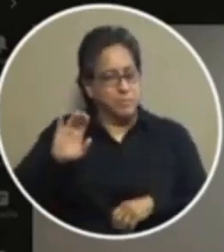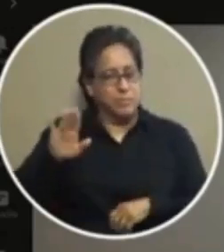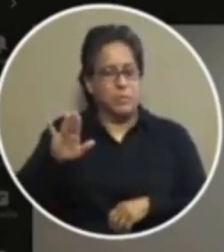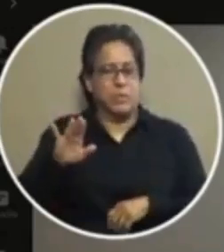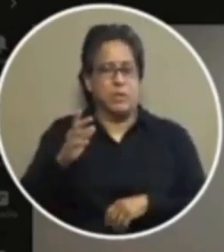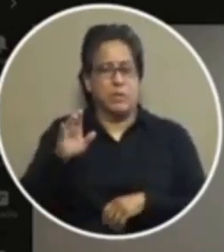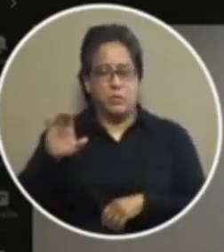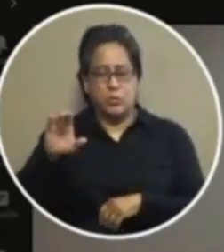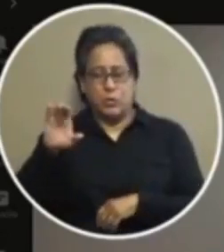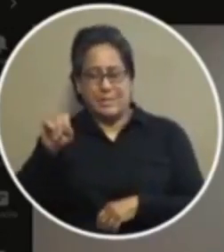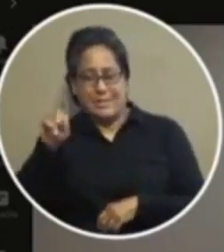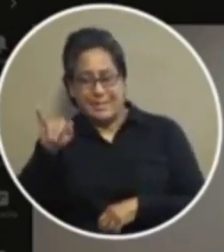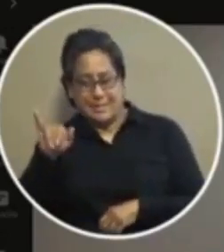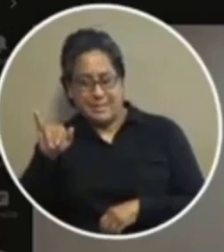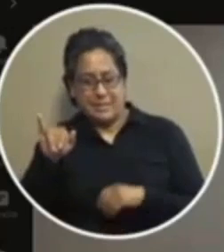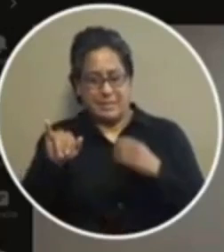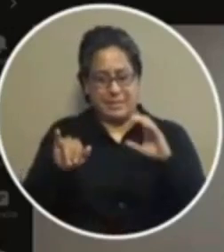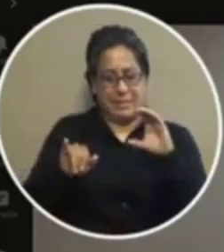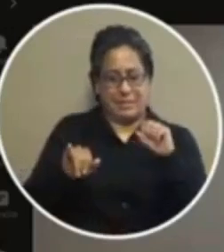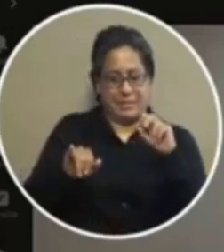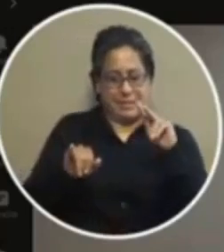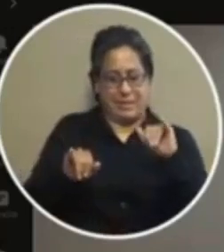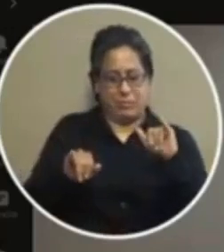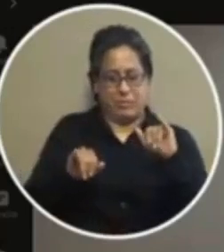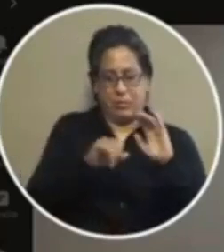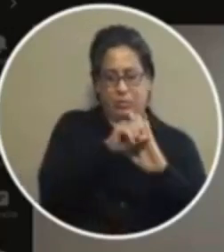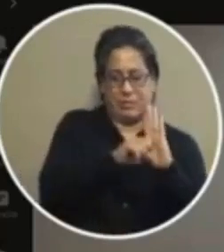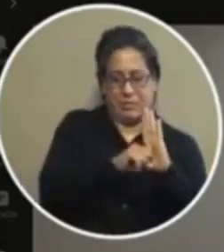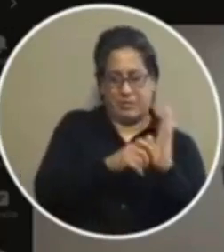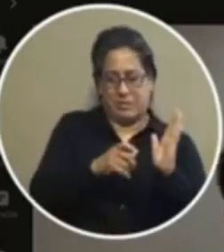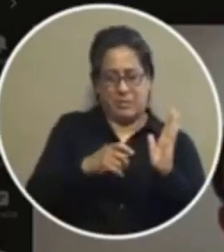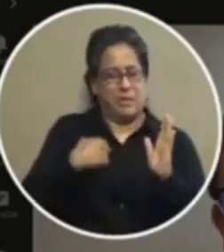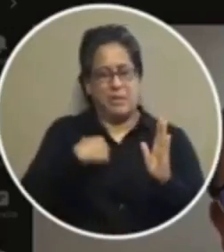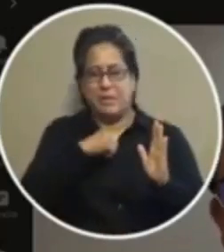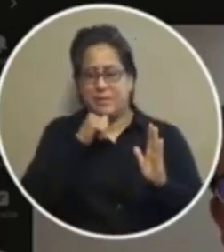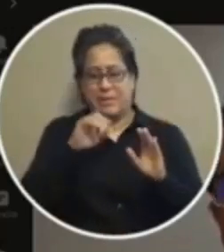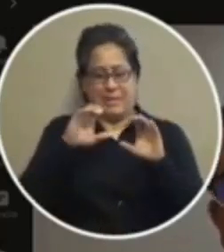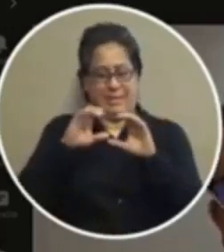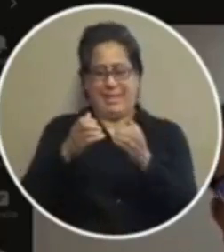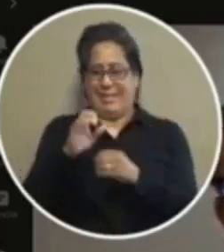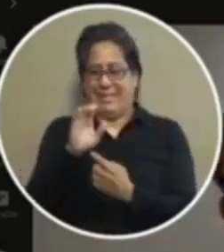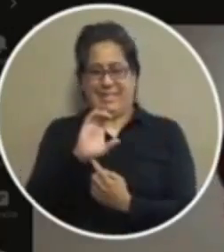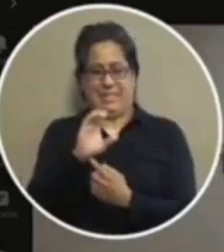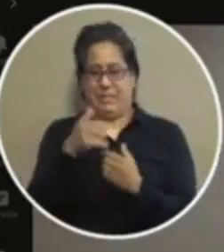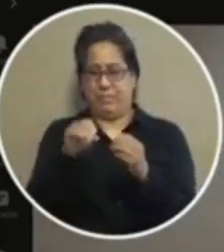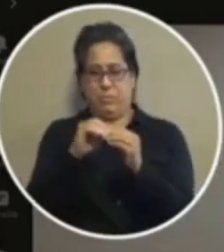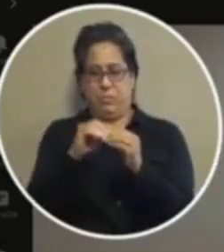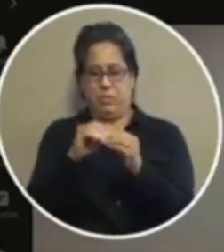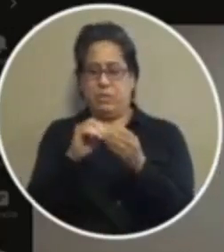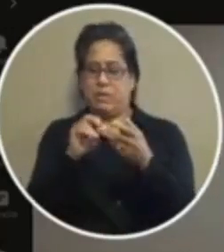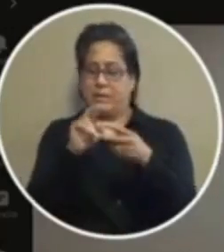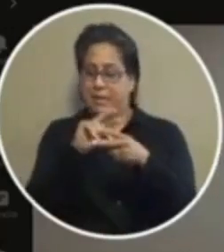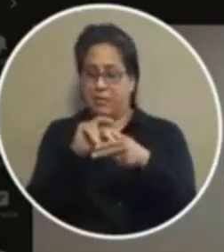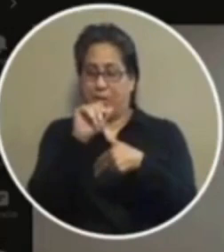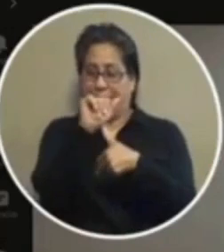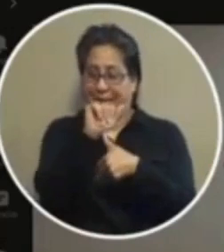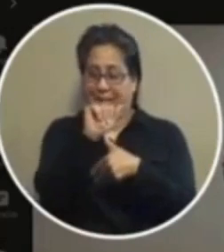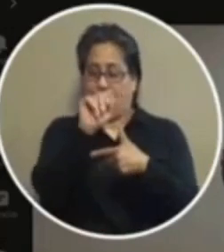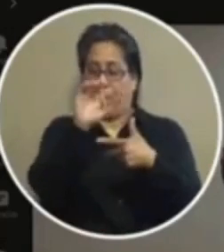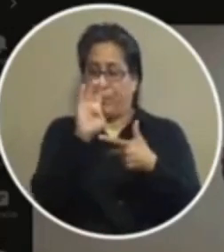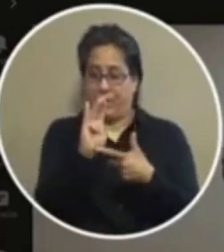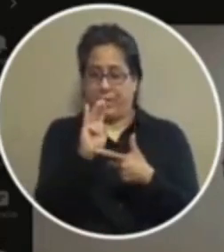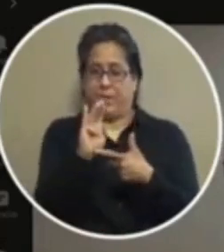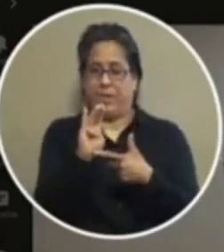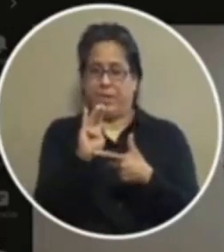the the city we're the county in the state so you we're not dealing with a class c anymore we're either dealing with a class a or b